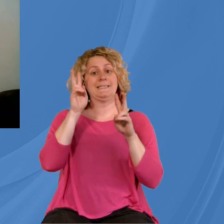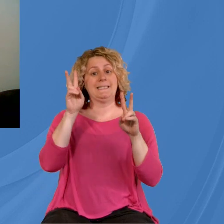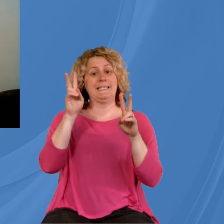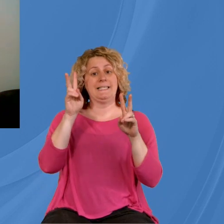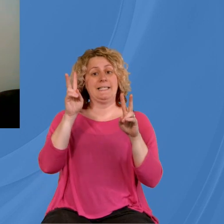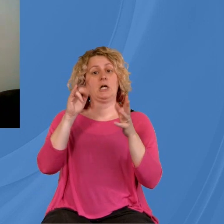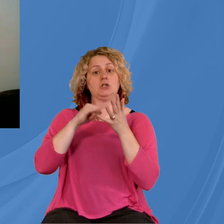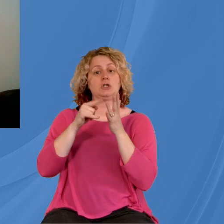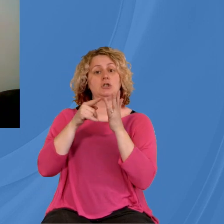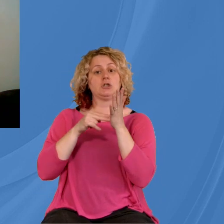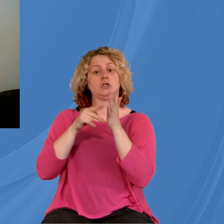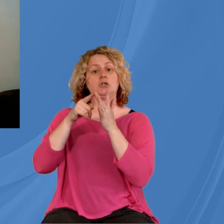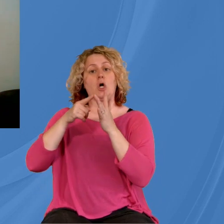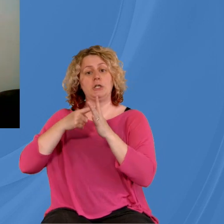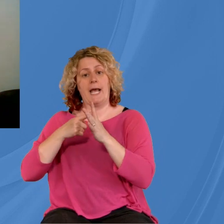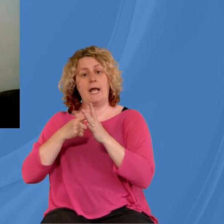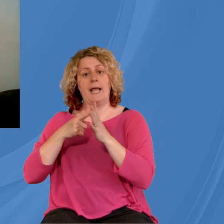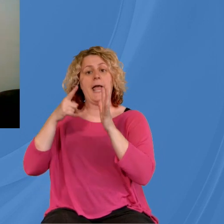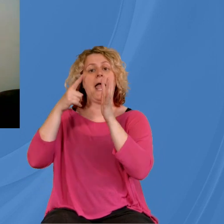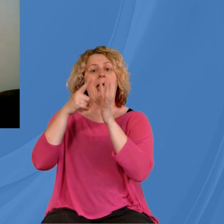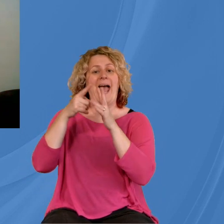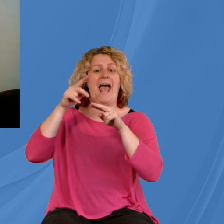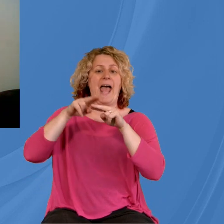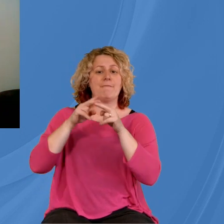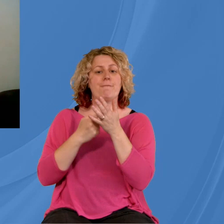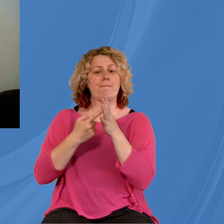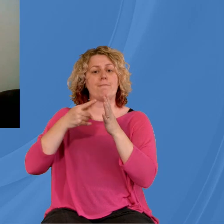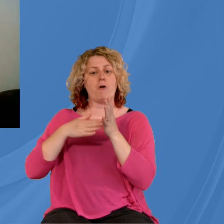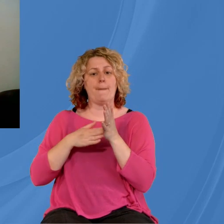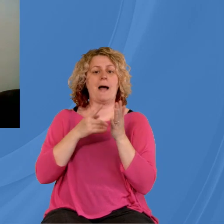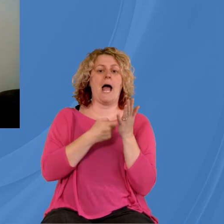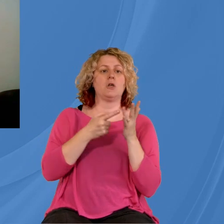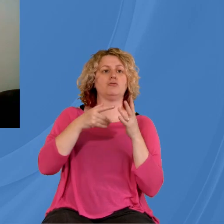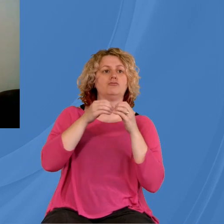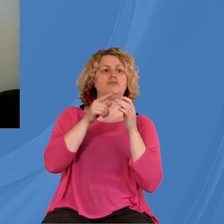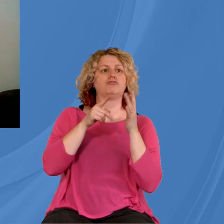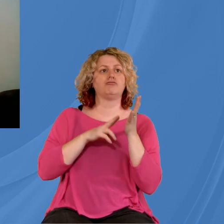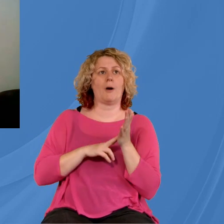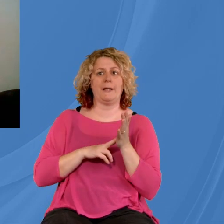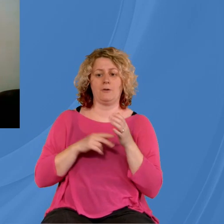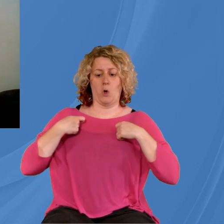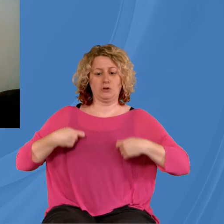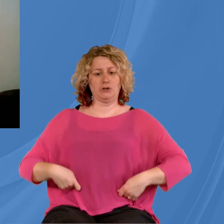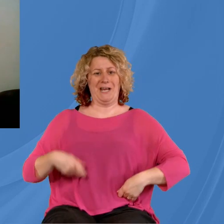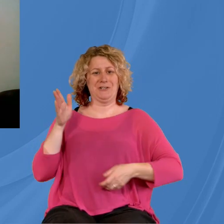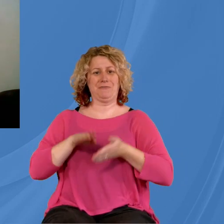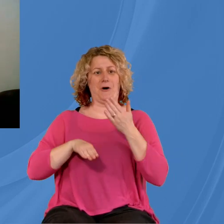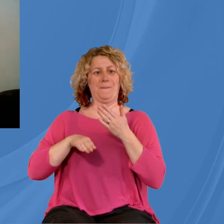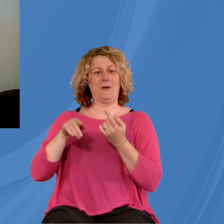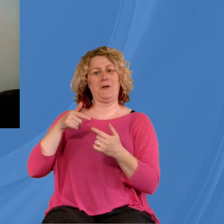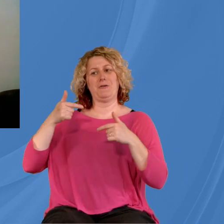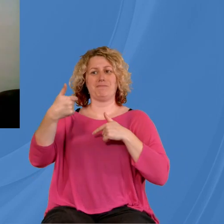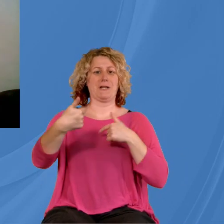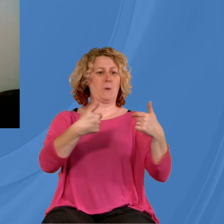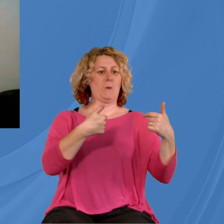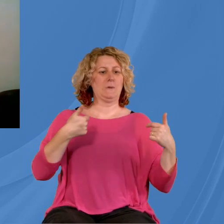Sonia and Ephraim and Robin. Thank you for your time. We've all done a quick costume change, as you can see from the recorded videos.